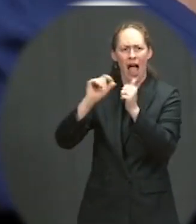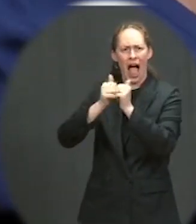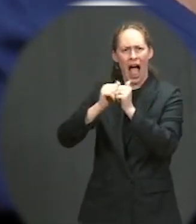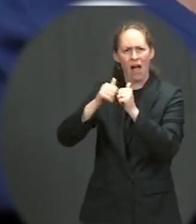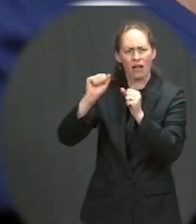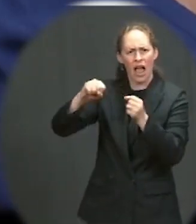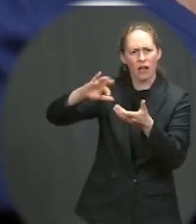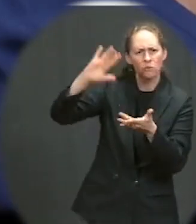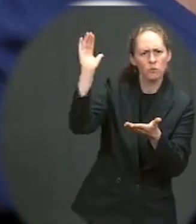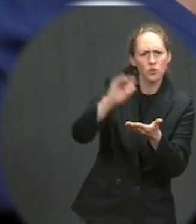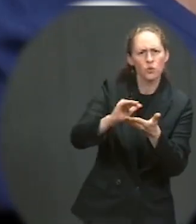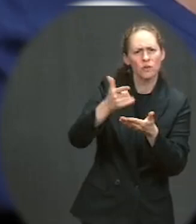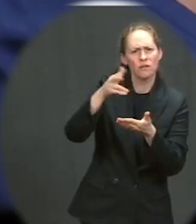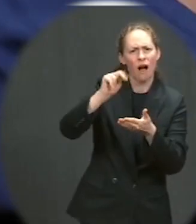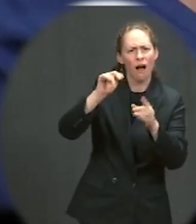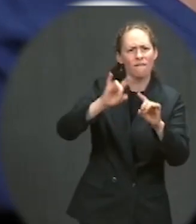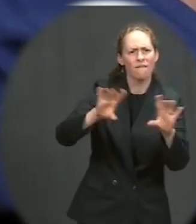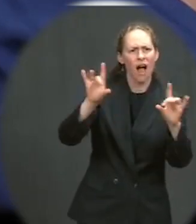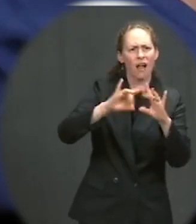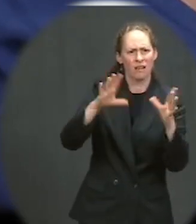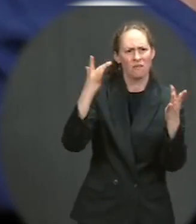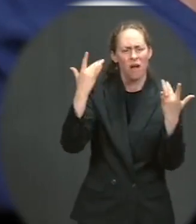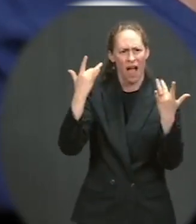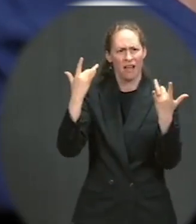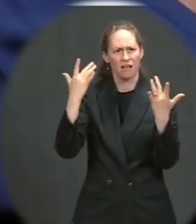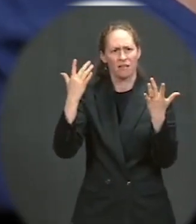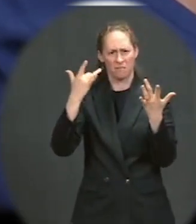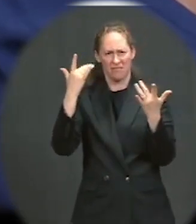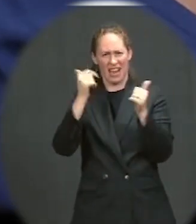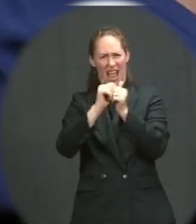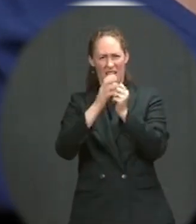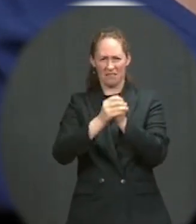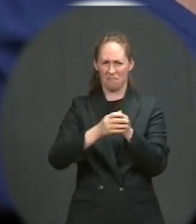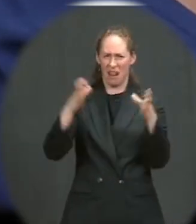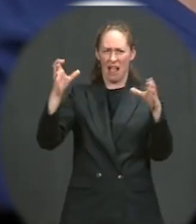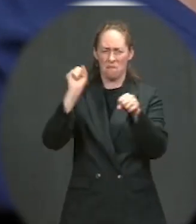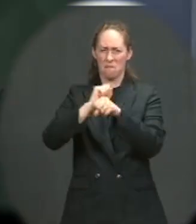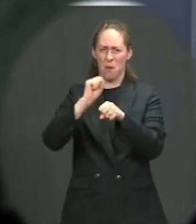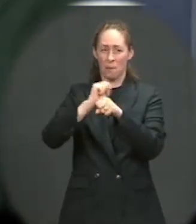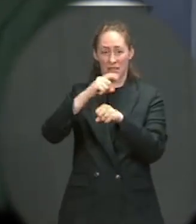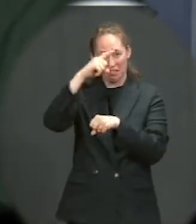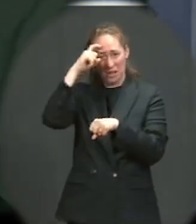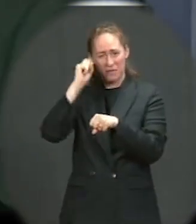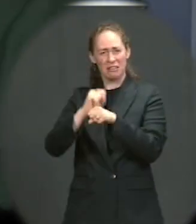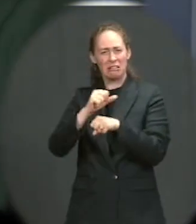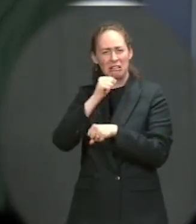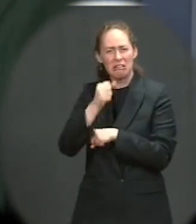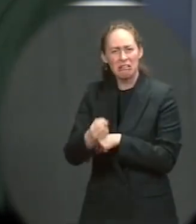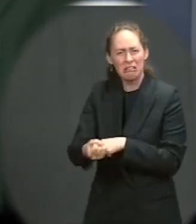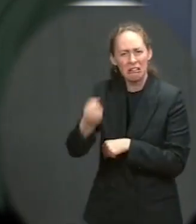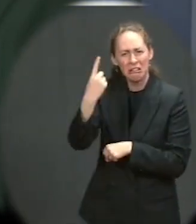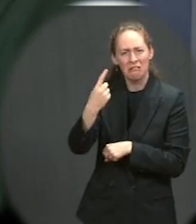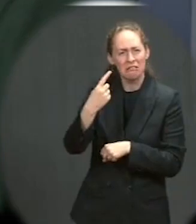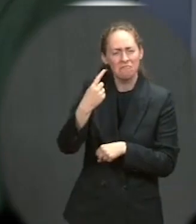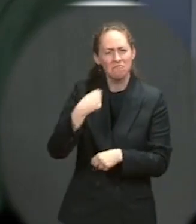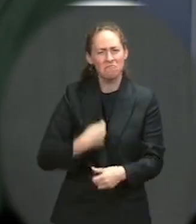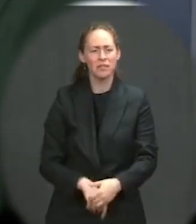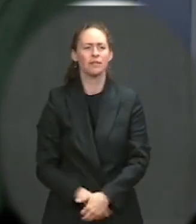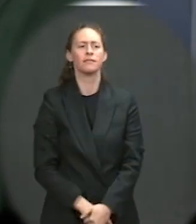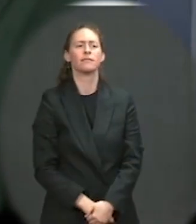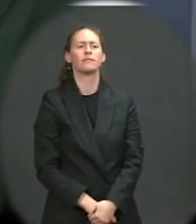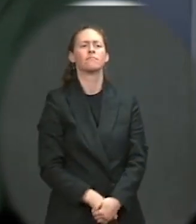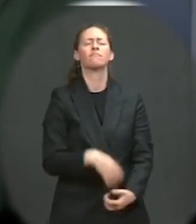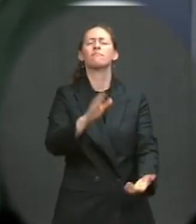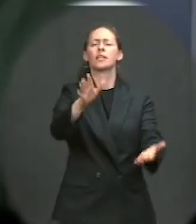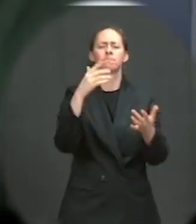employment opportunities, including summer jobs for young people? Well, first, there are several components of this proposal.